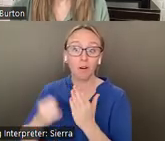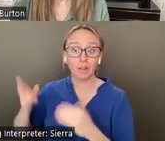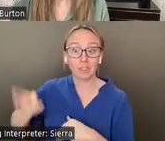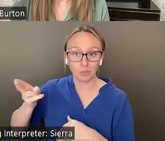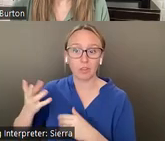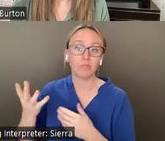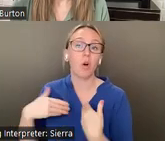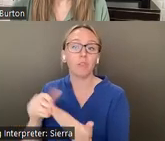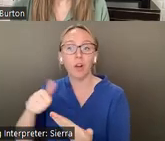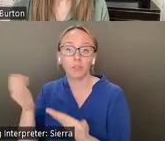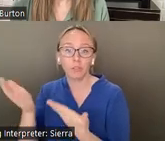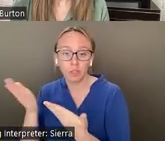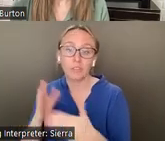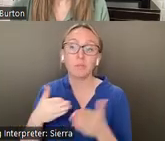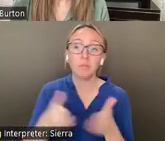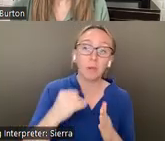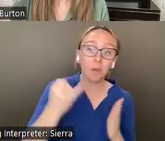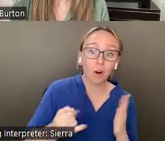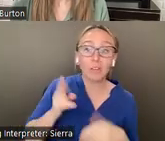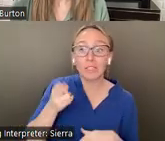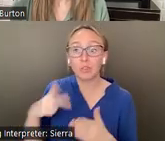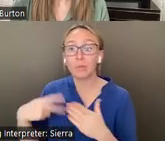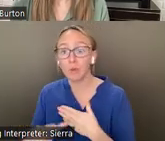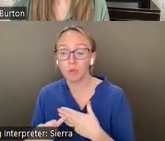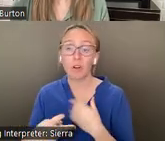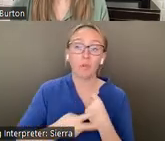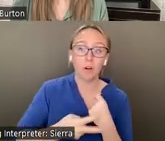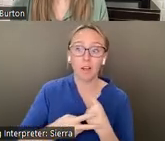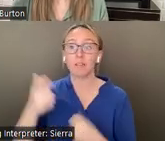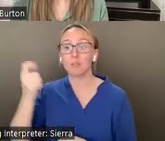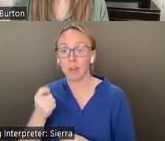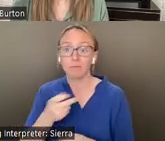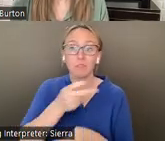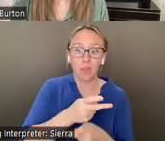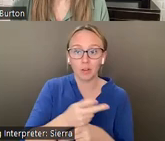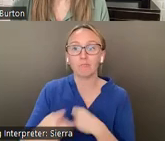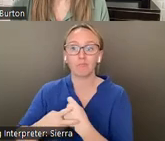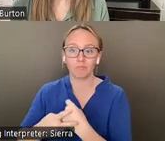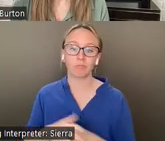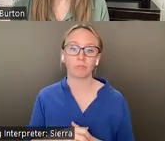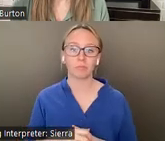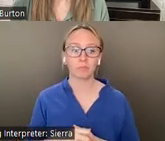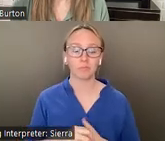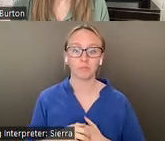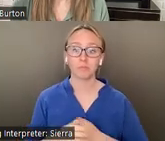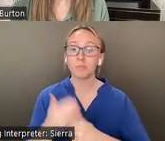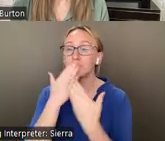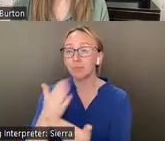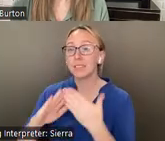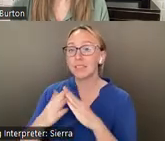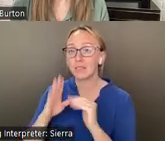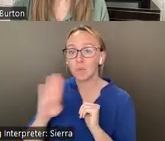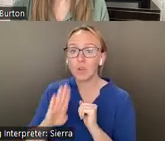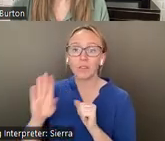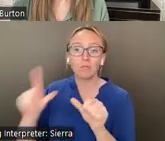including public art, history programs, archives, grants, and care and conservation. I want to thank the City of Boise for its ongoing support and